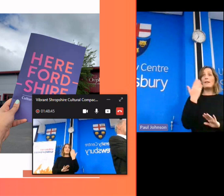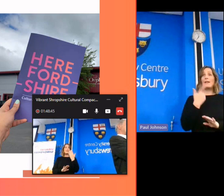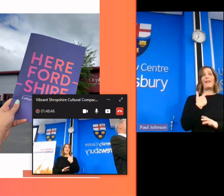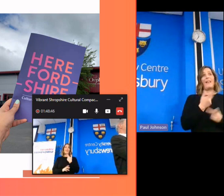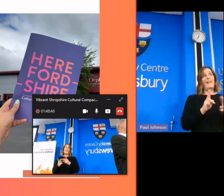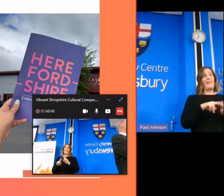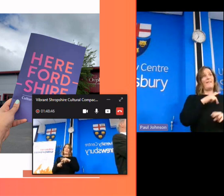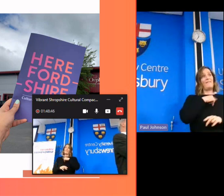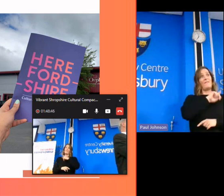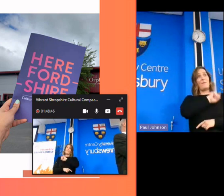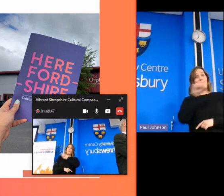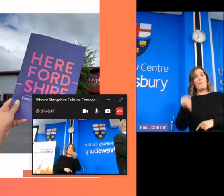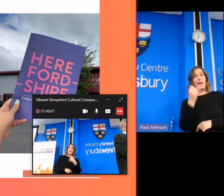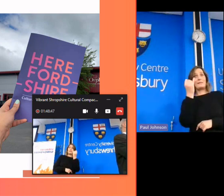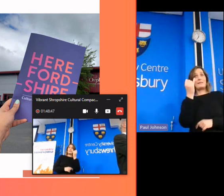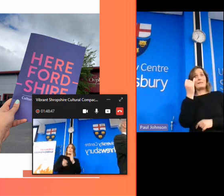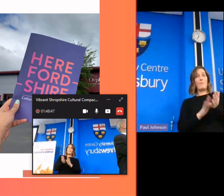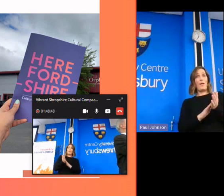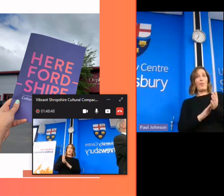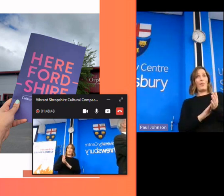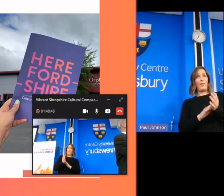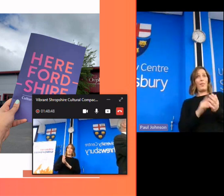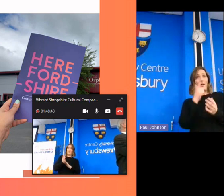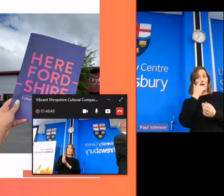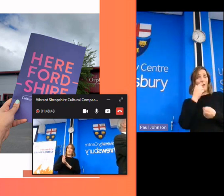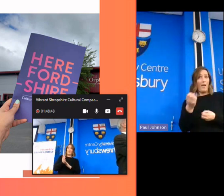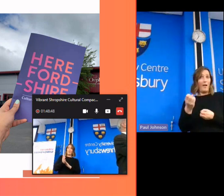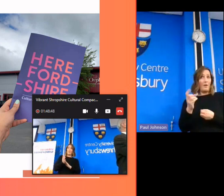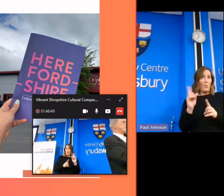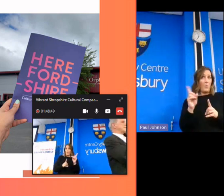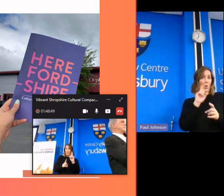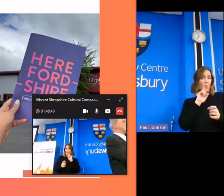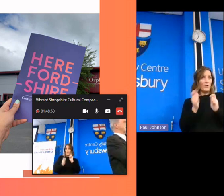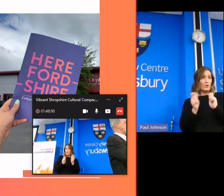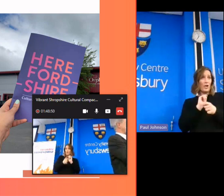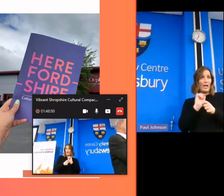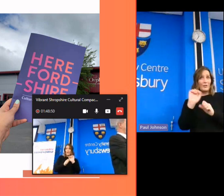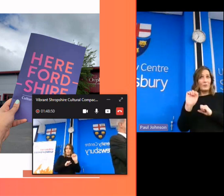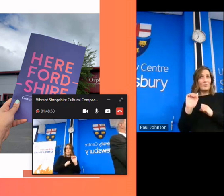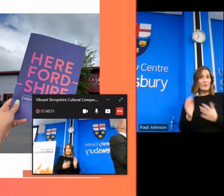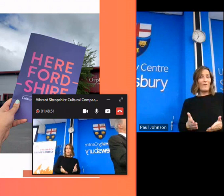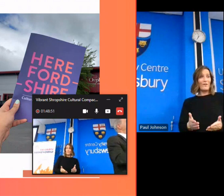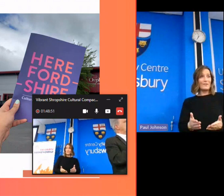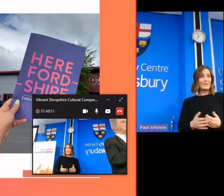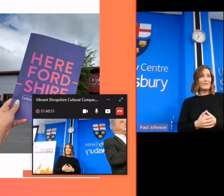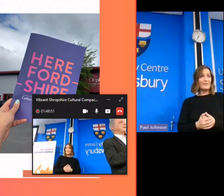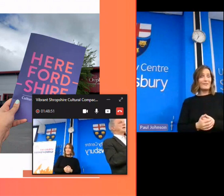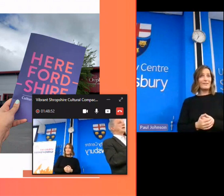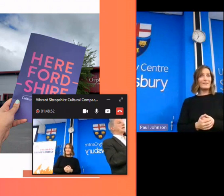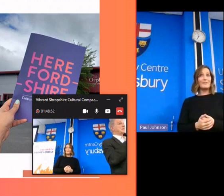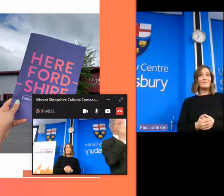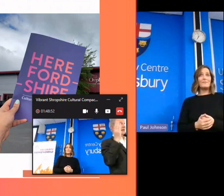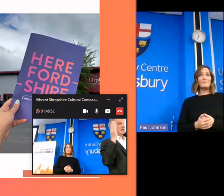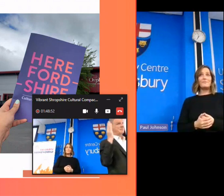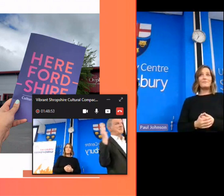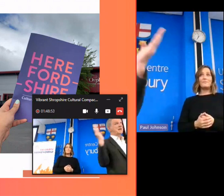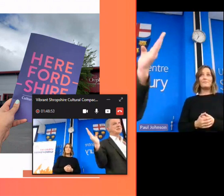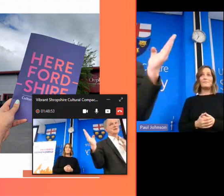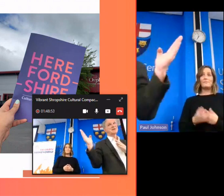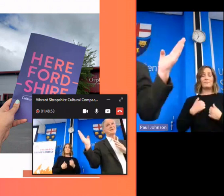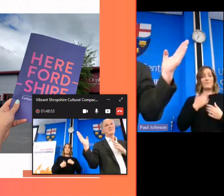if we come back in six months time could you give us an idea of what would have changed in your service and uh